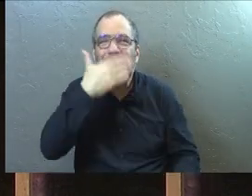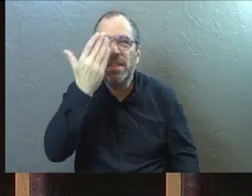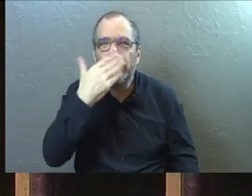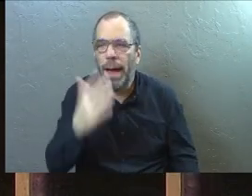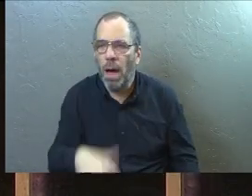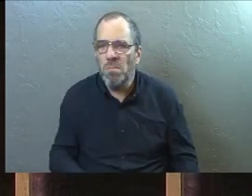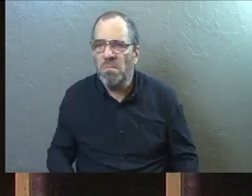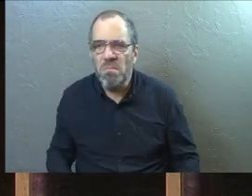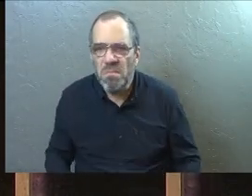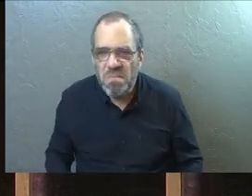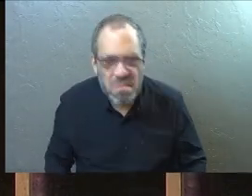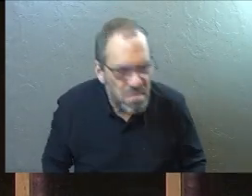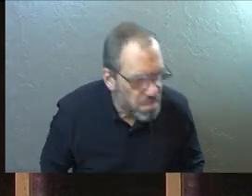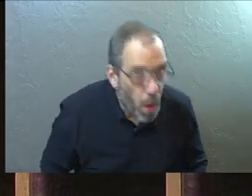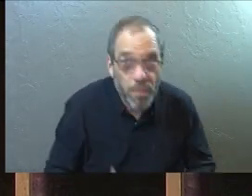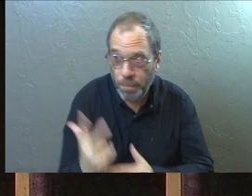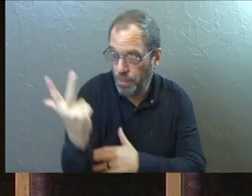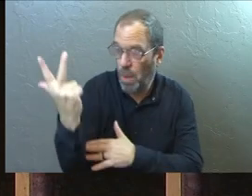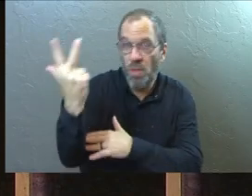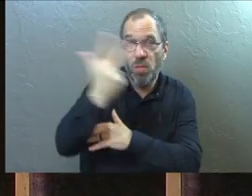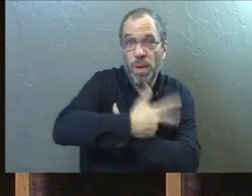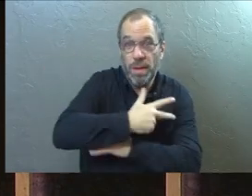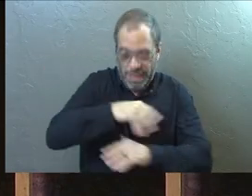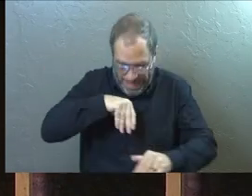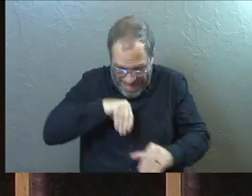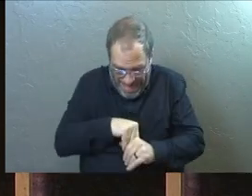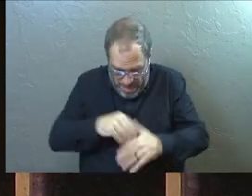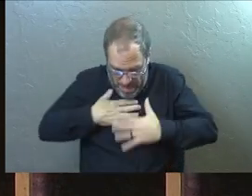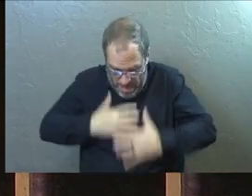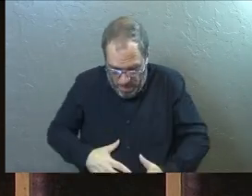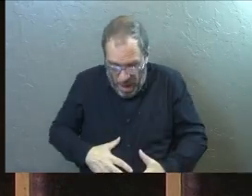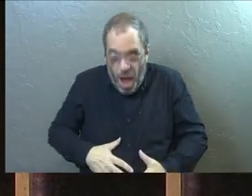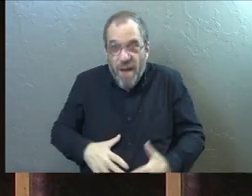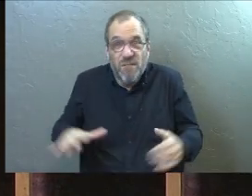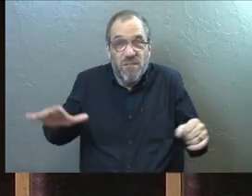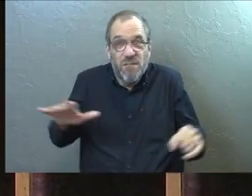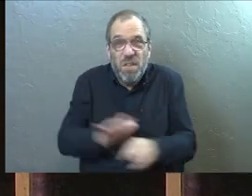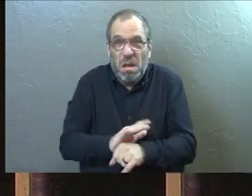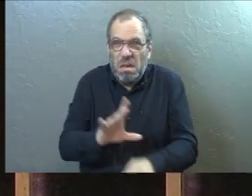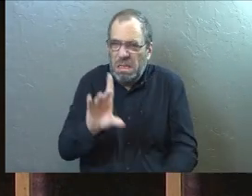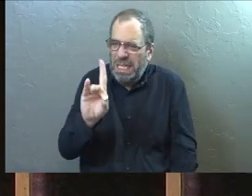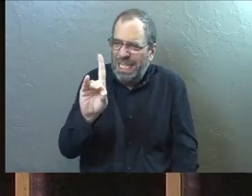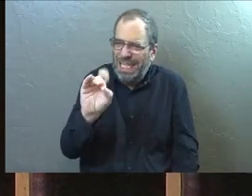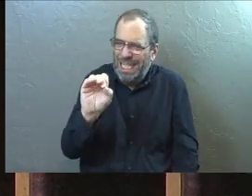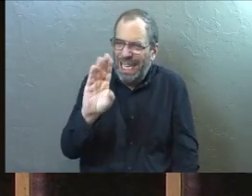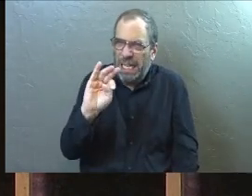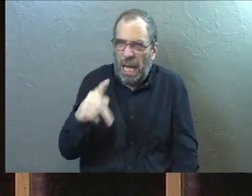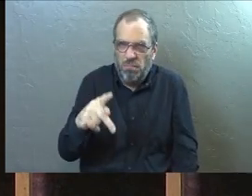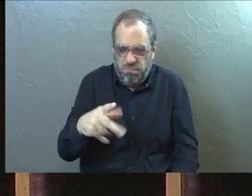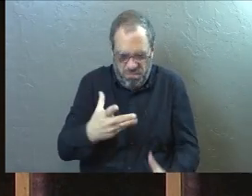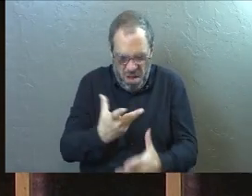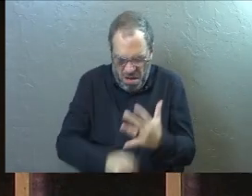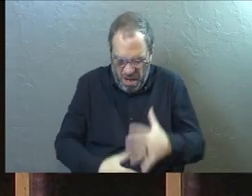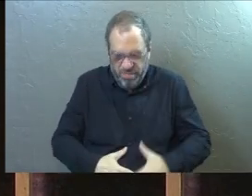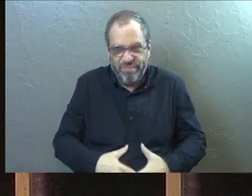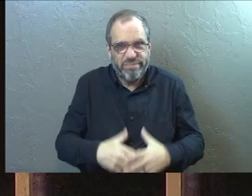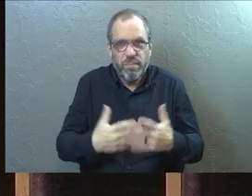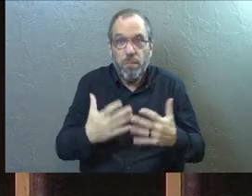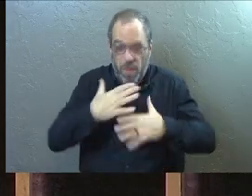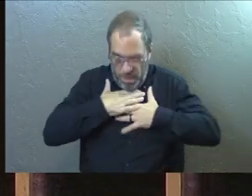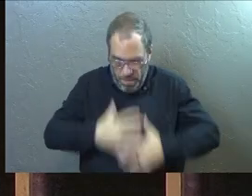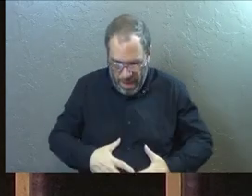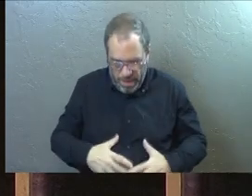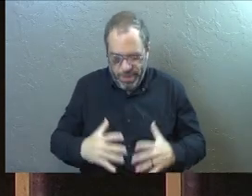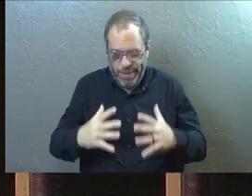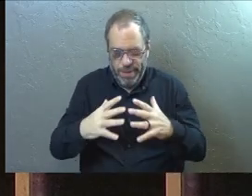this. After three days, the internal organs have completely decomposed. They're gone. The